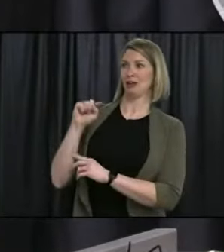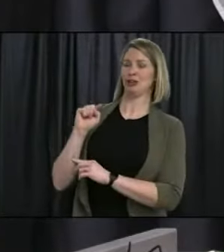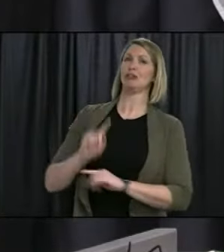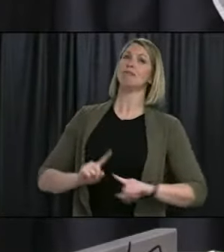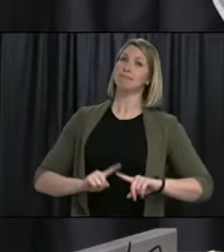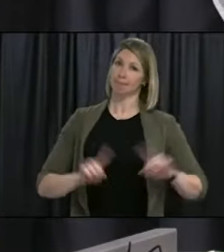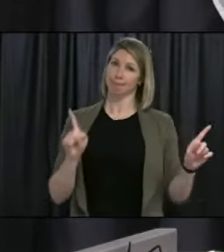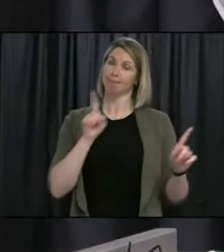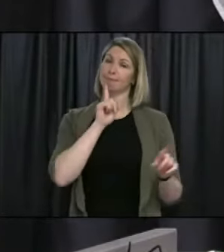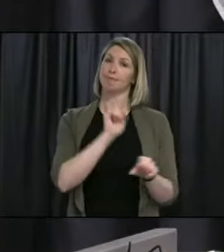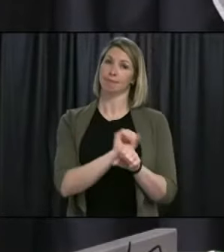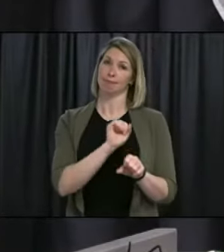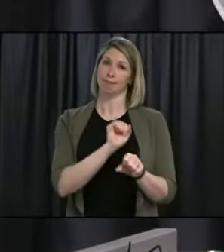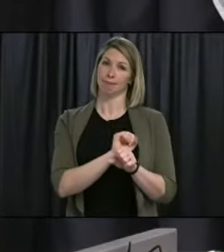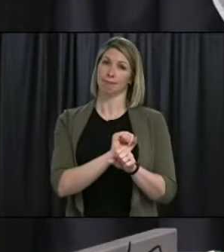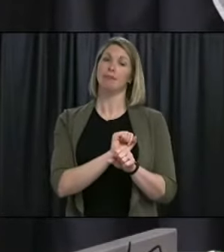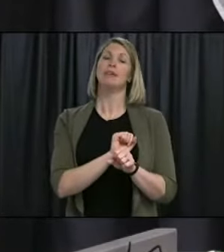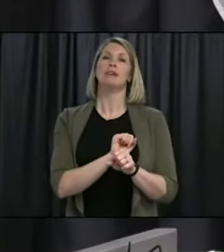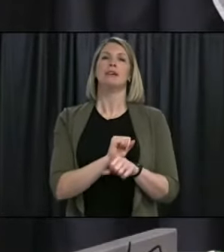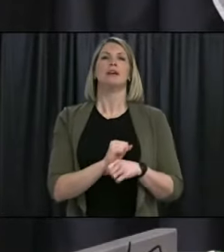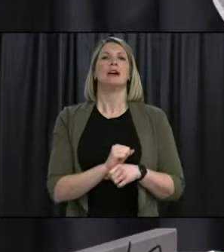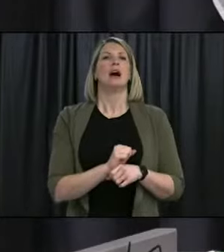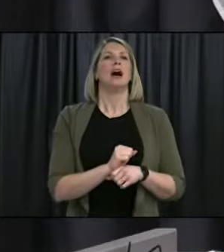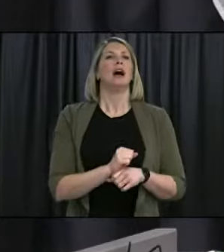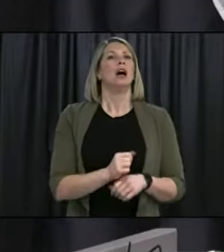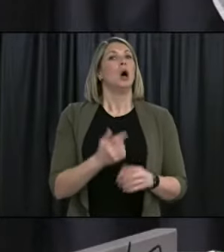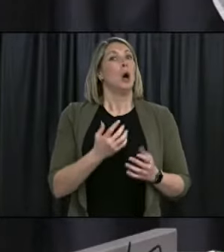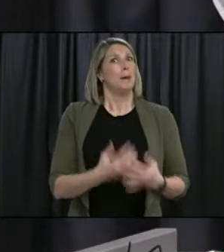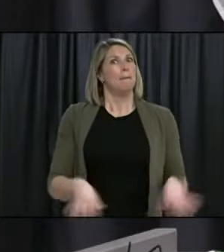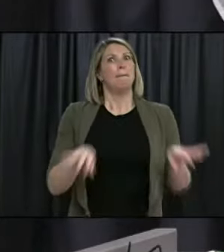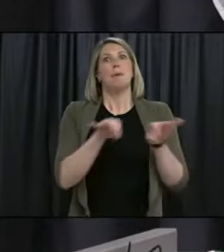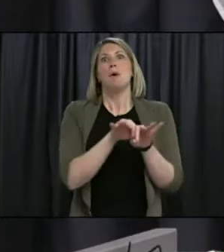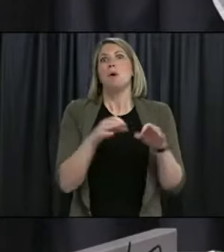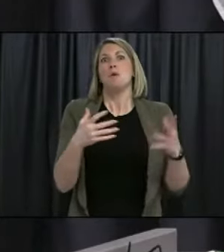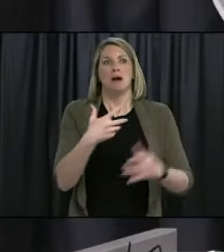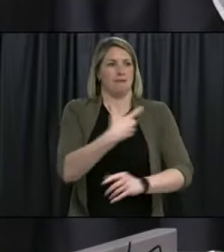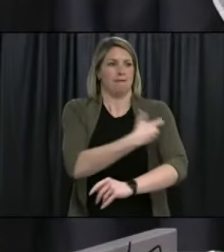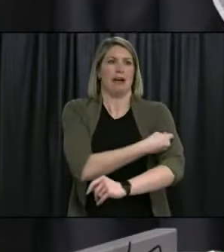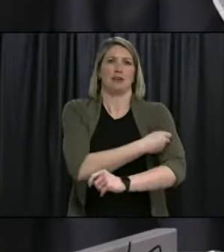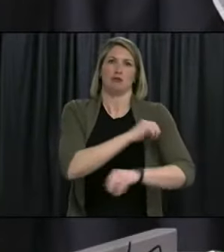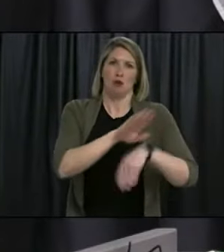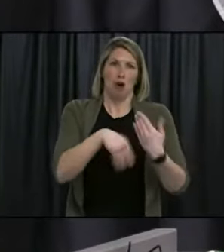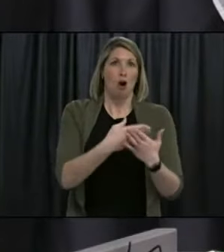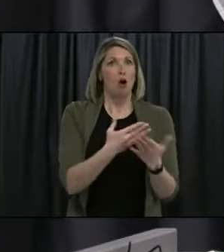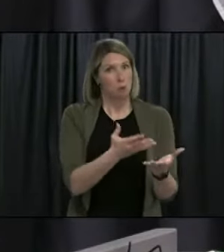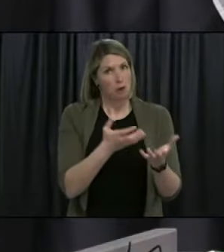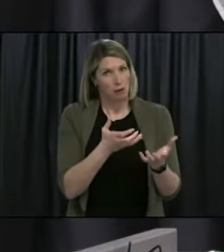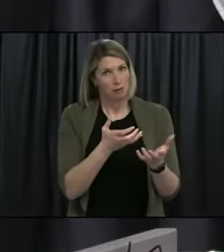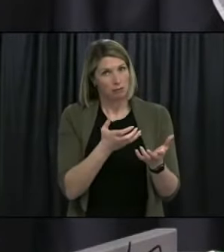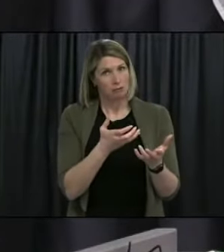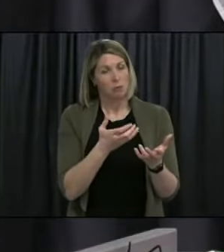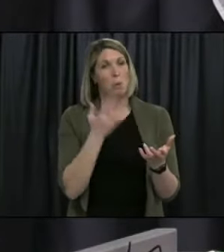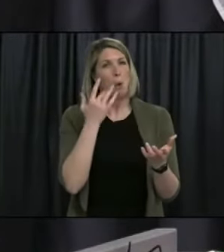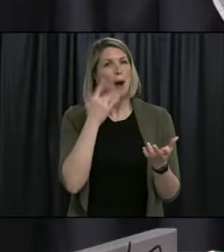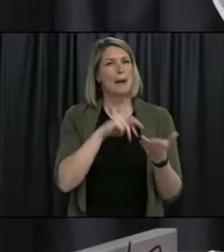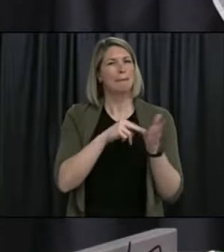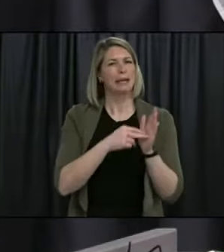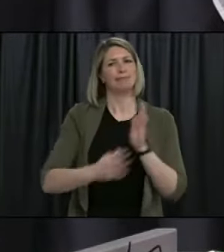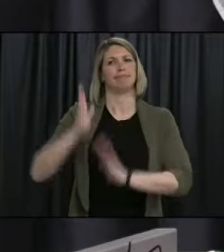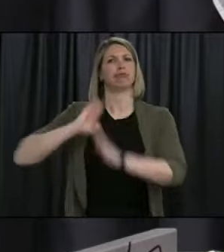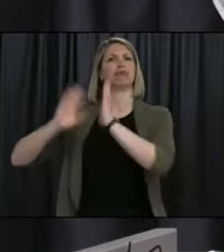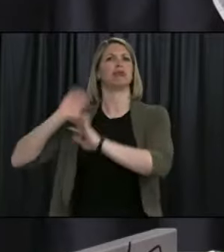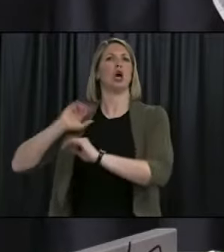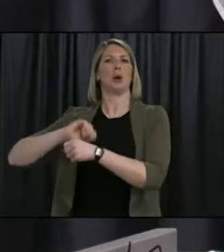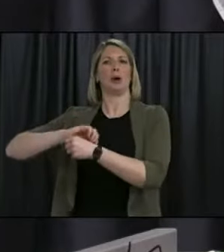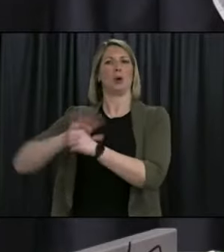no doubt that vaccinating a substantial portion of the population is the key to returning to normal. I'm very happy to report that our regional health authorities are